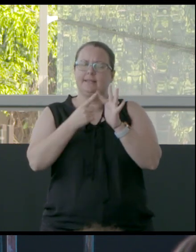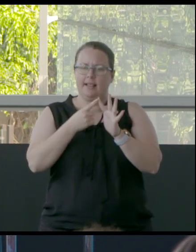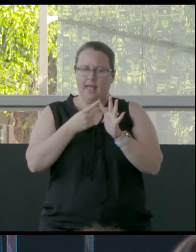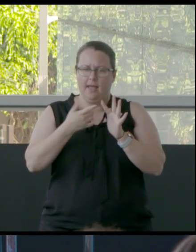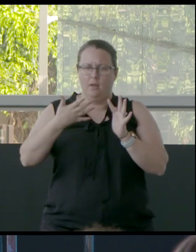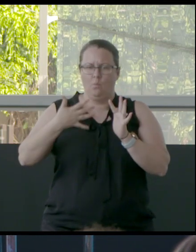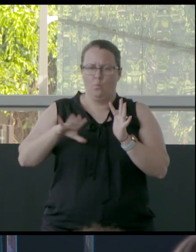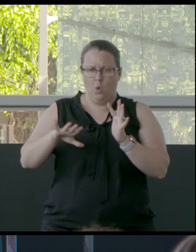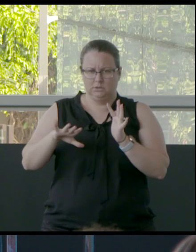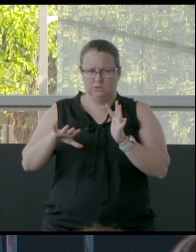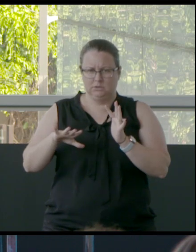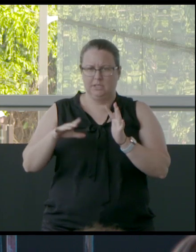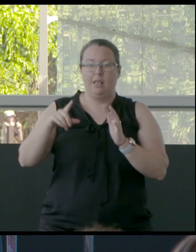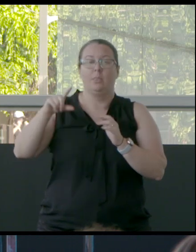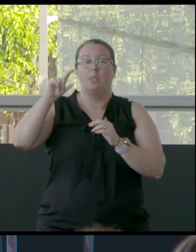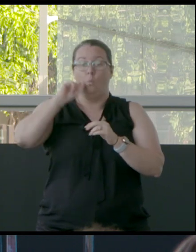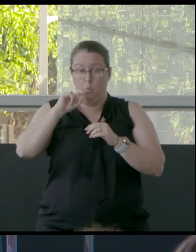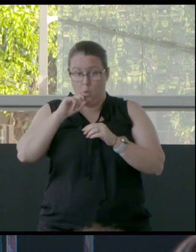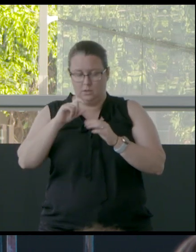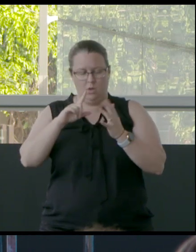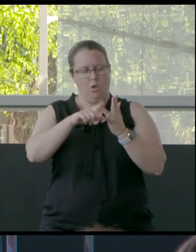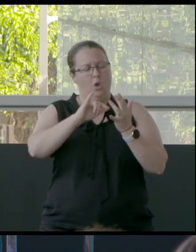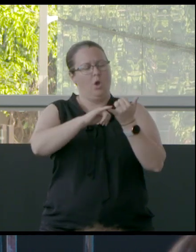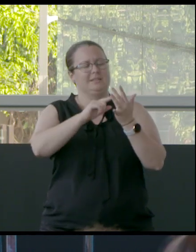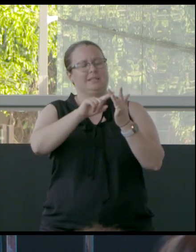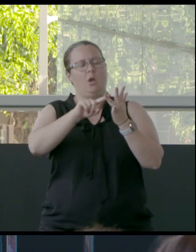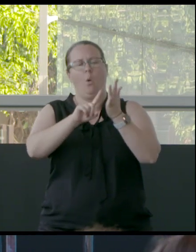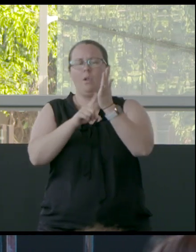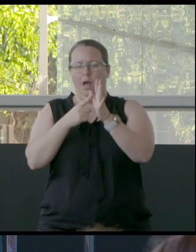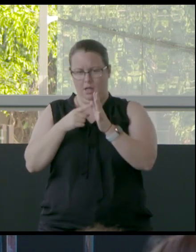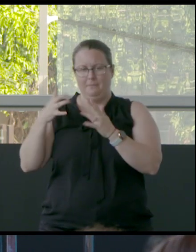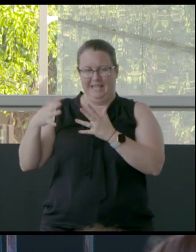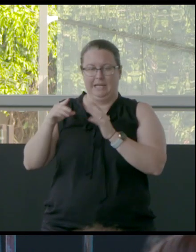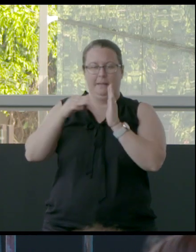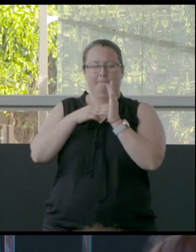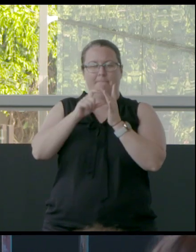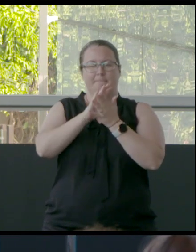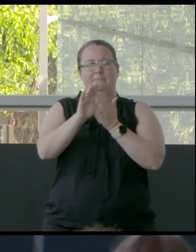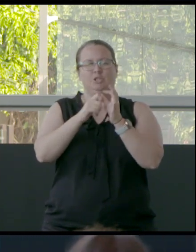Osceola's water supply, Osceola, a little town in Michigan in the United States,